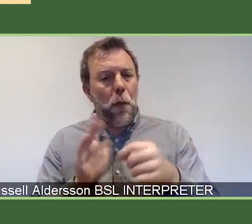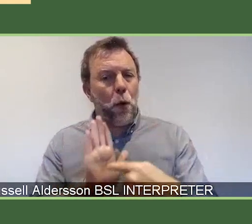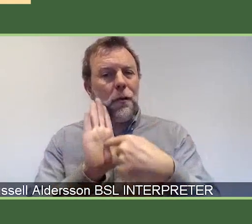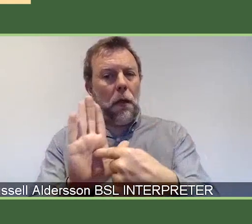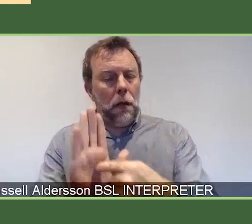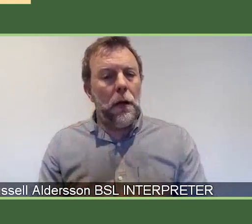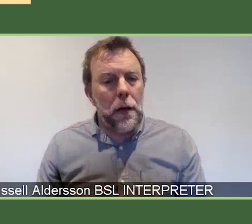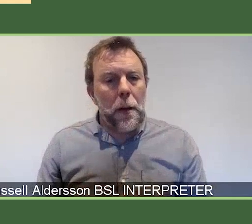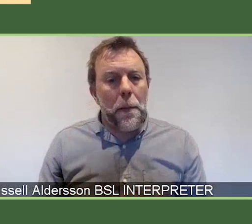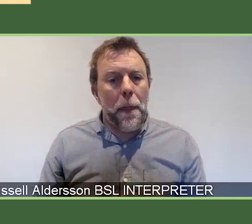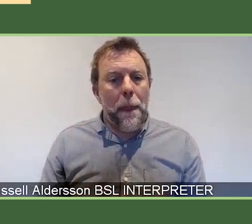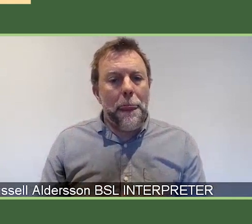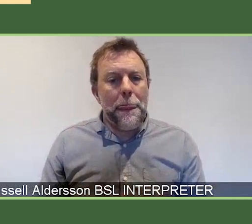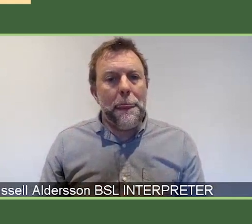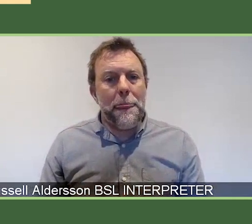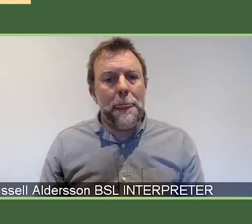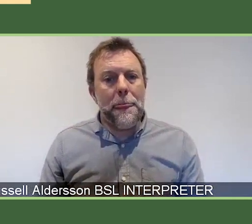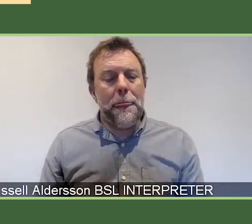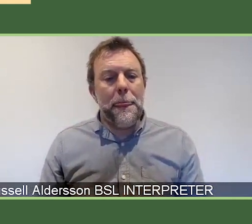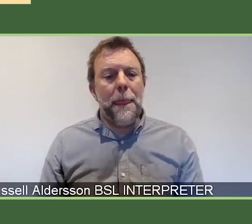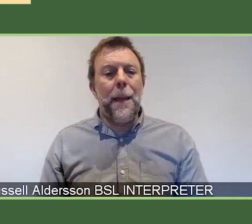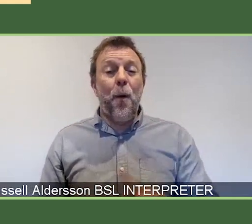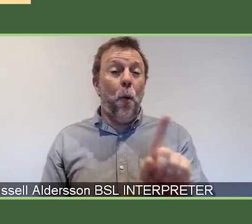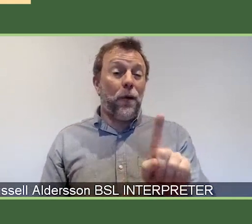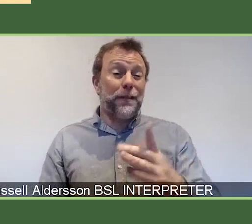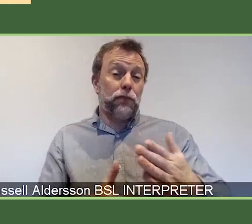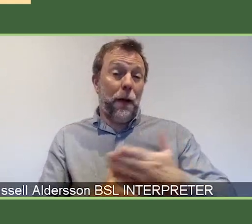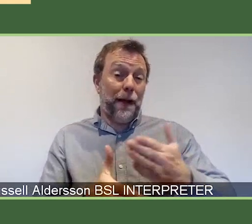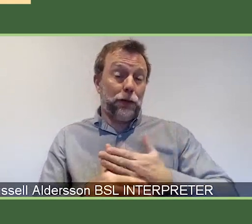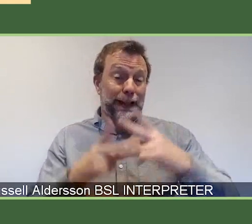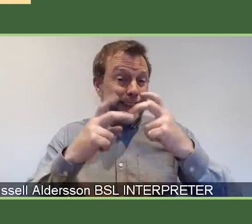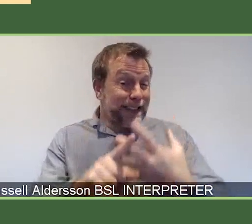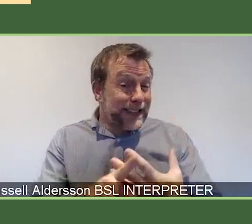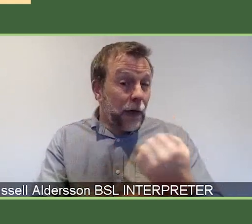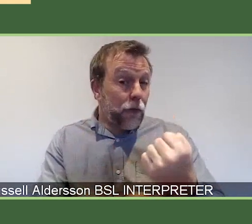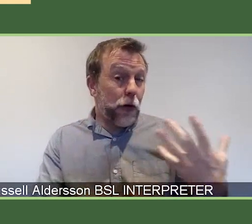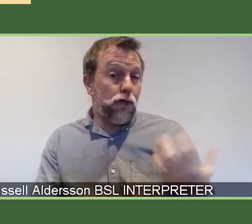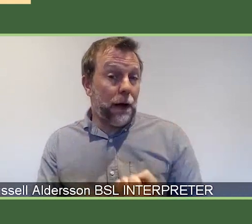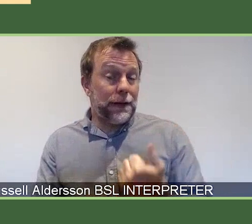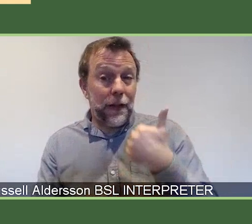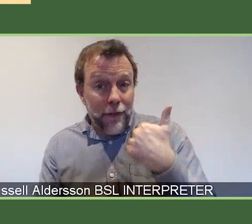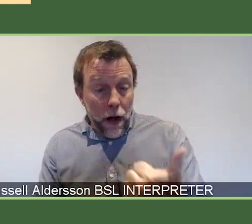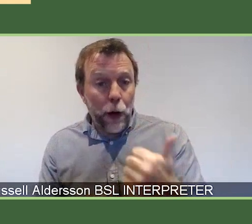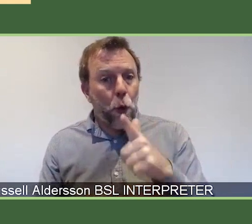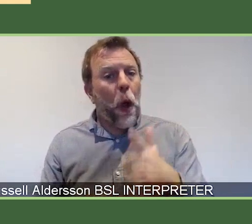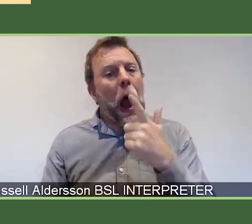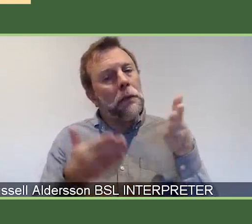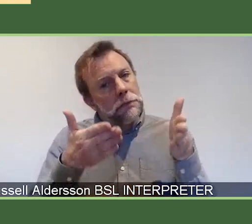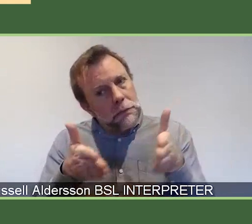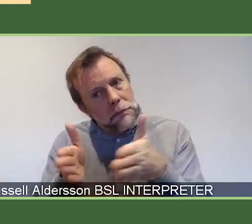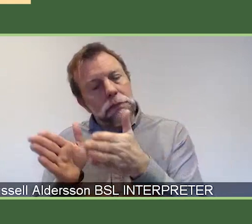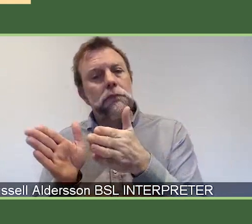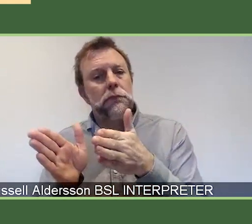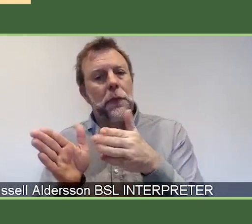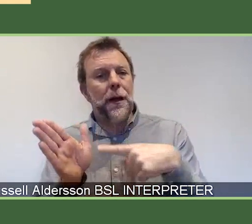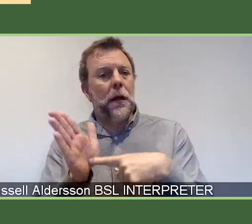kind of an offshoot of what is primarily a discovery grant is fine. But I think if it, you know, if the